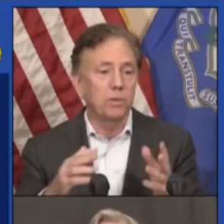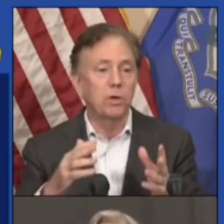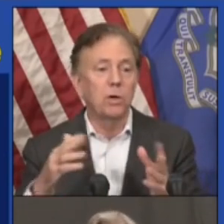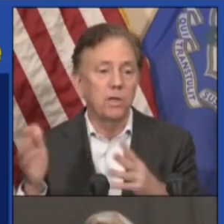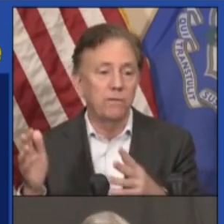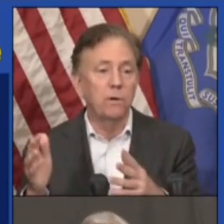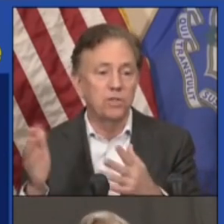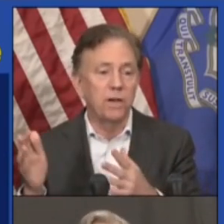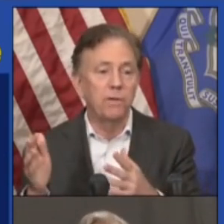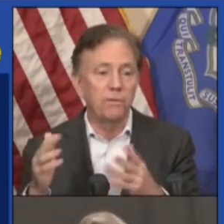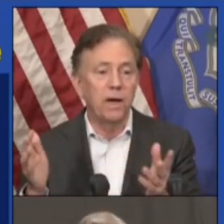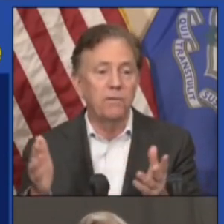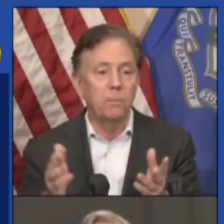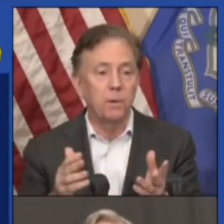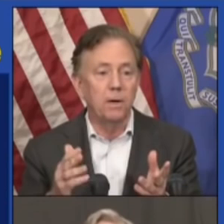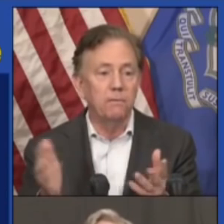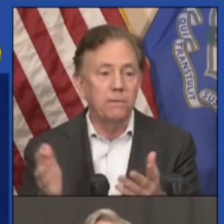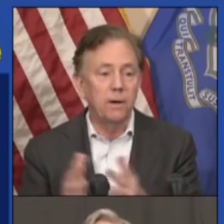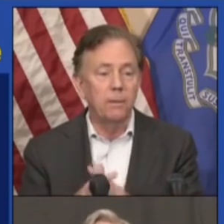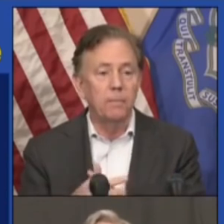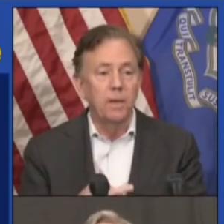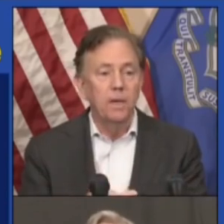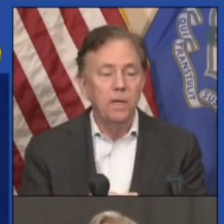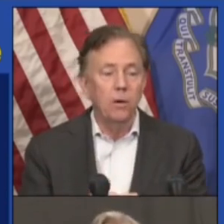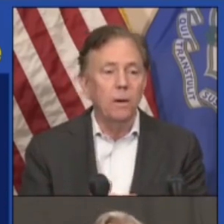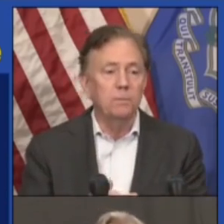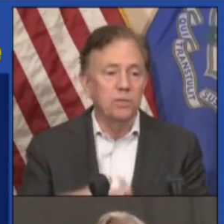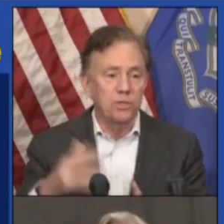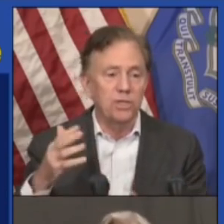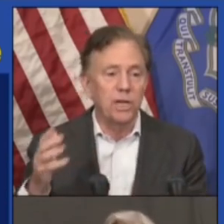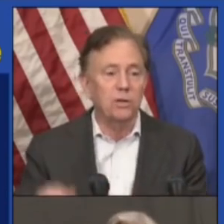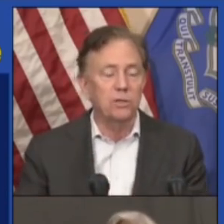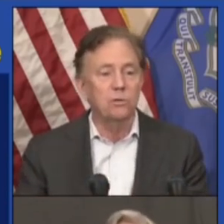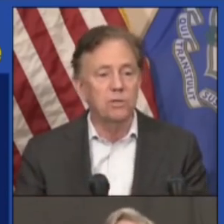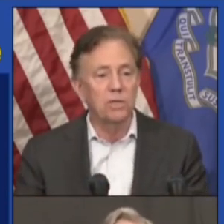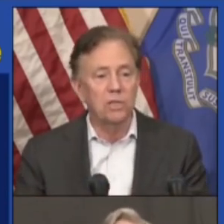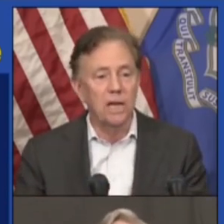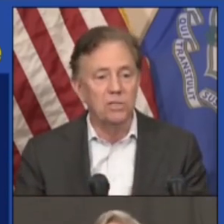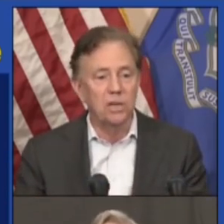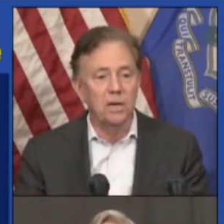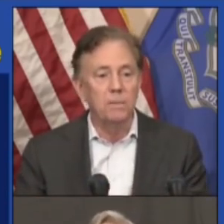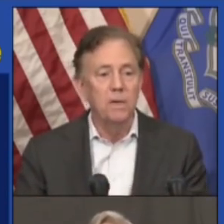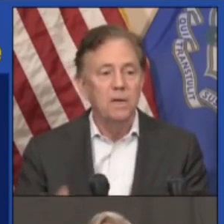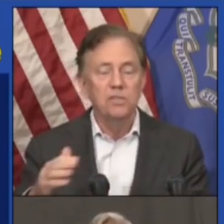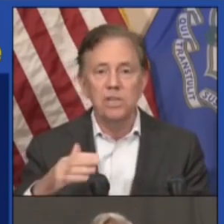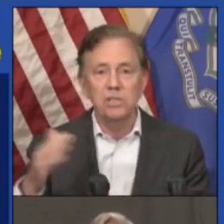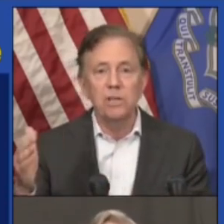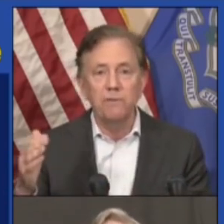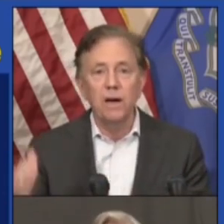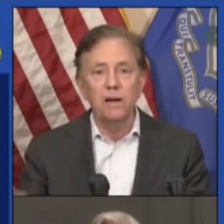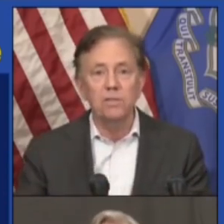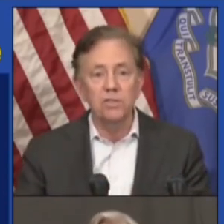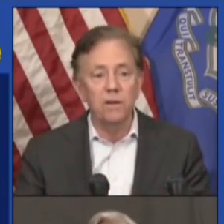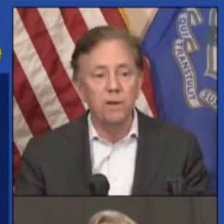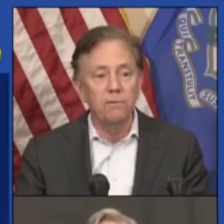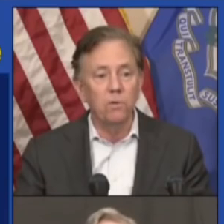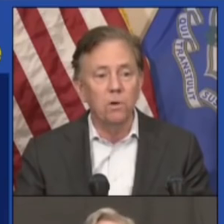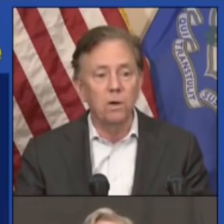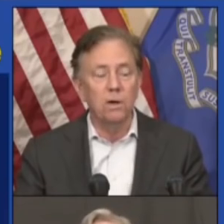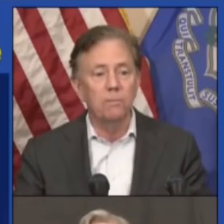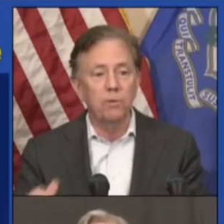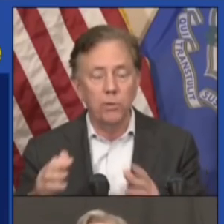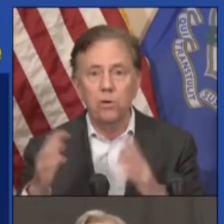Overwhelming majority of the folks, 75 and above, you know, up just a tick or two since last time. 65 to